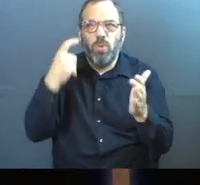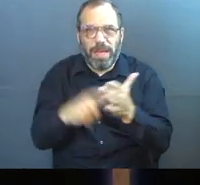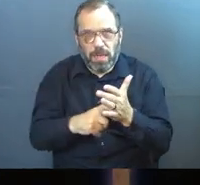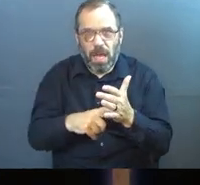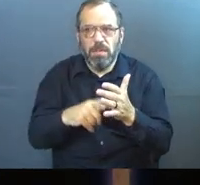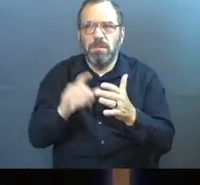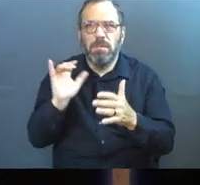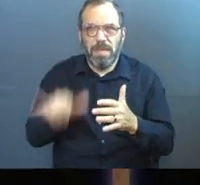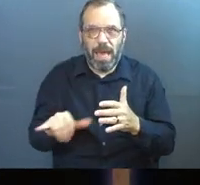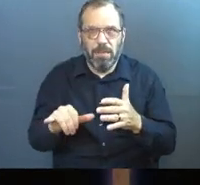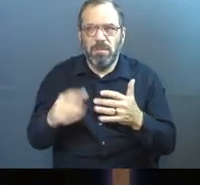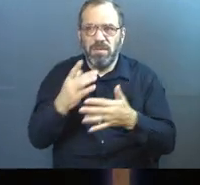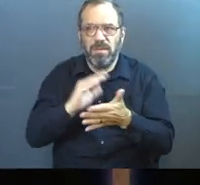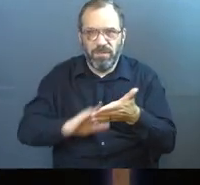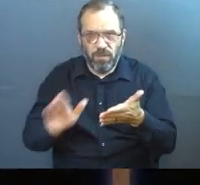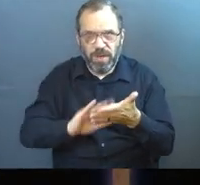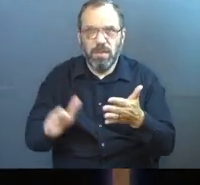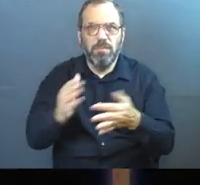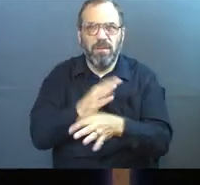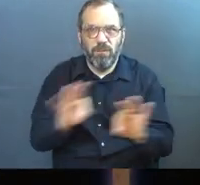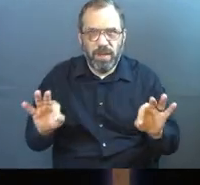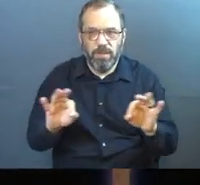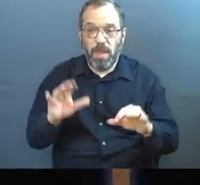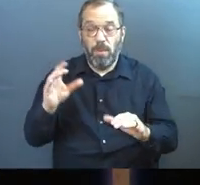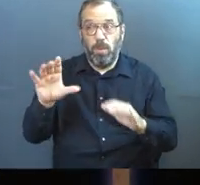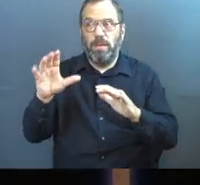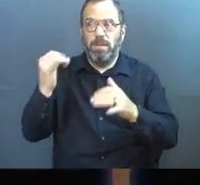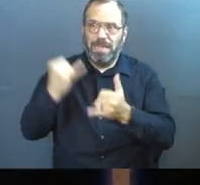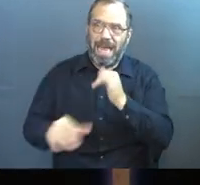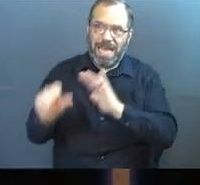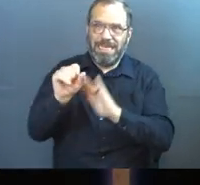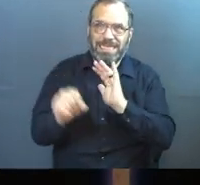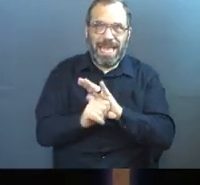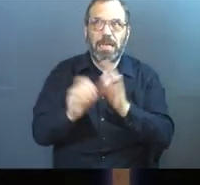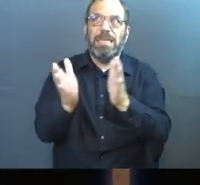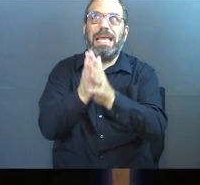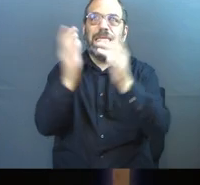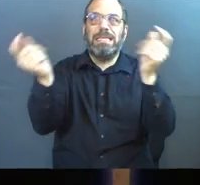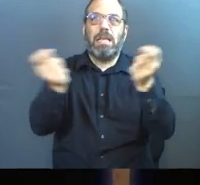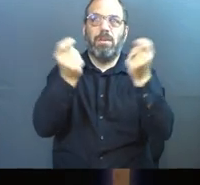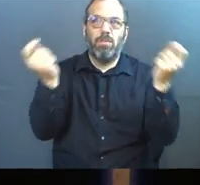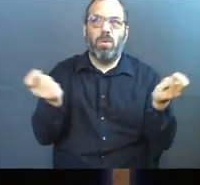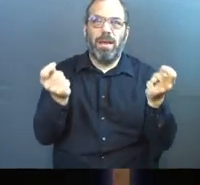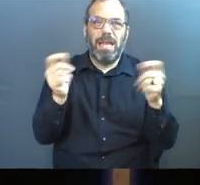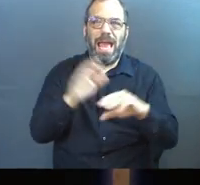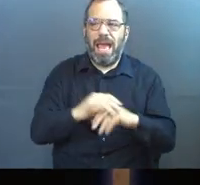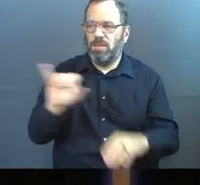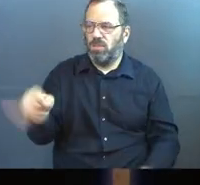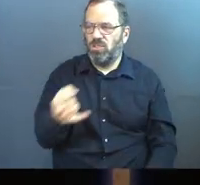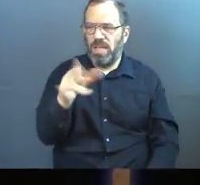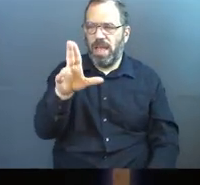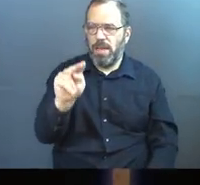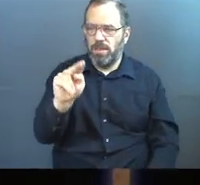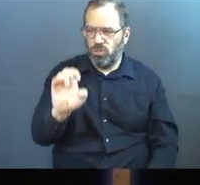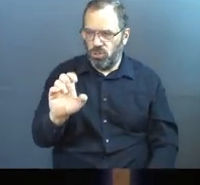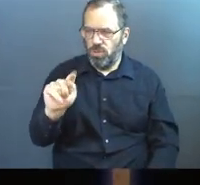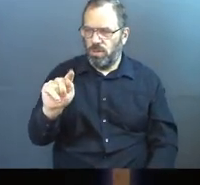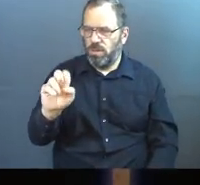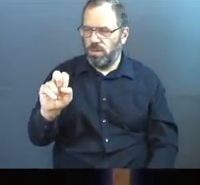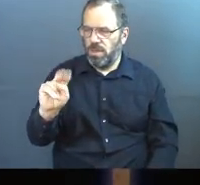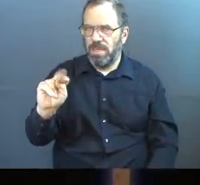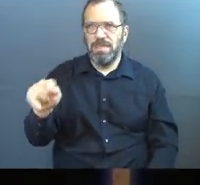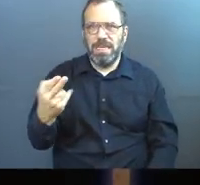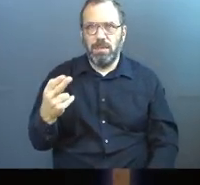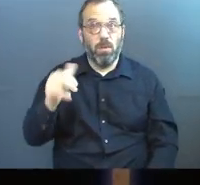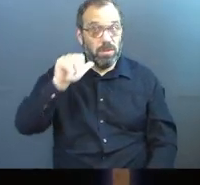it. When the final state recognized it, they celebrated it as Juneteenth, which is